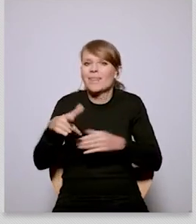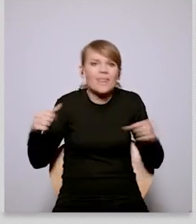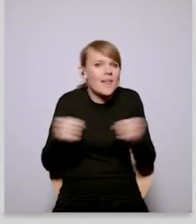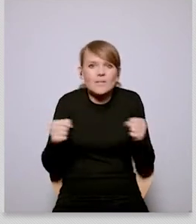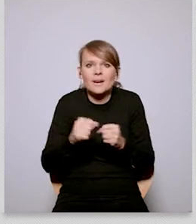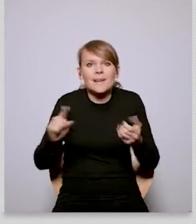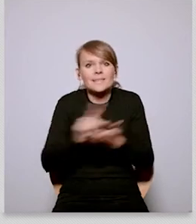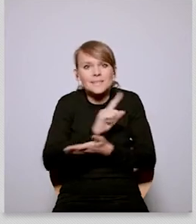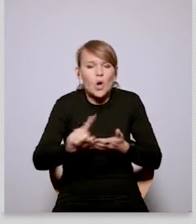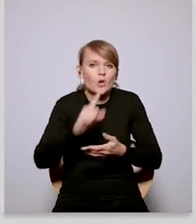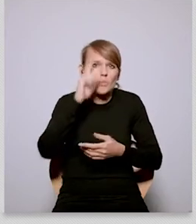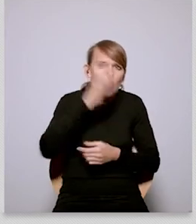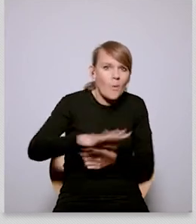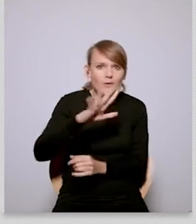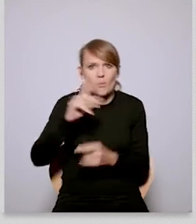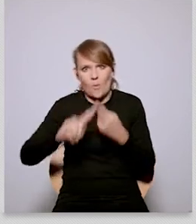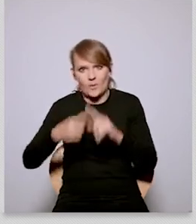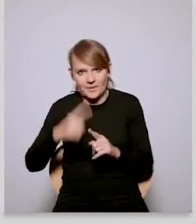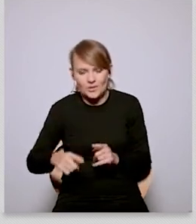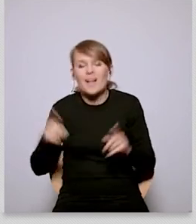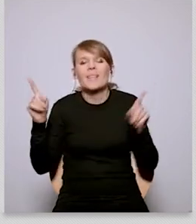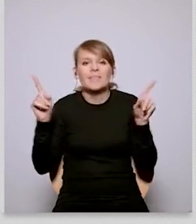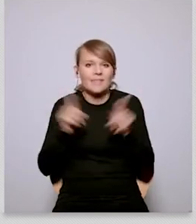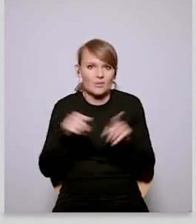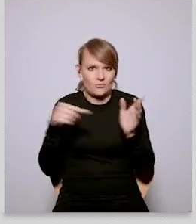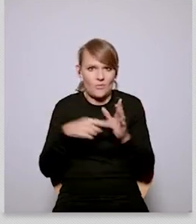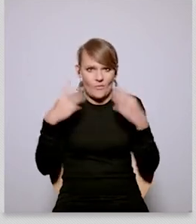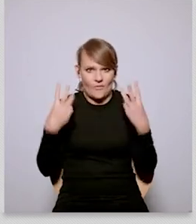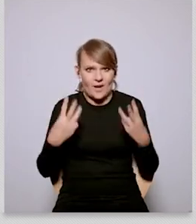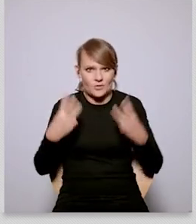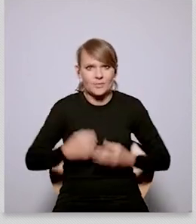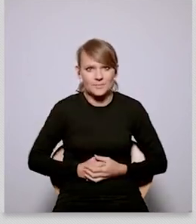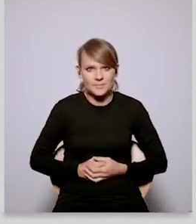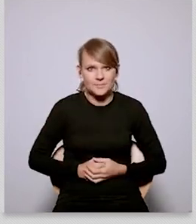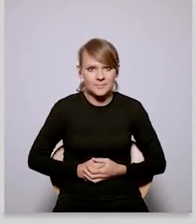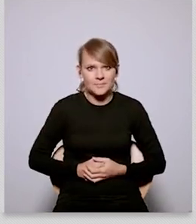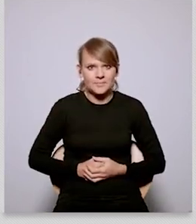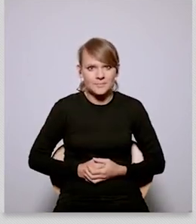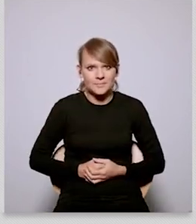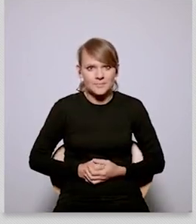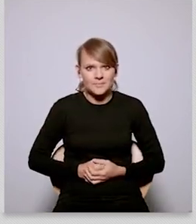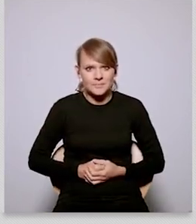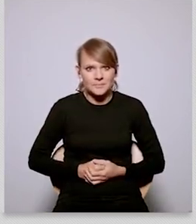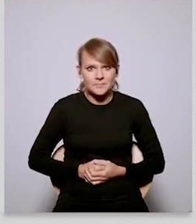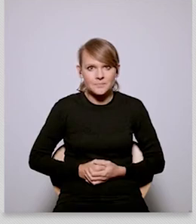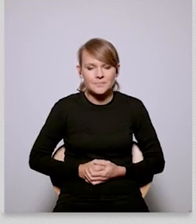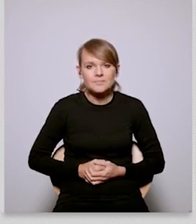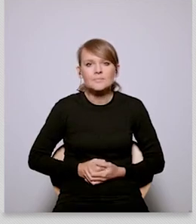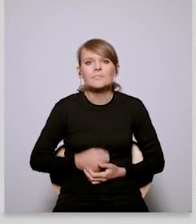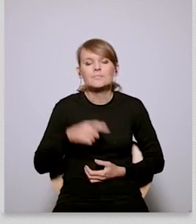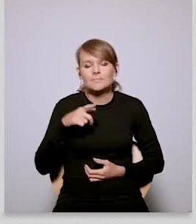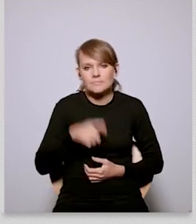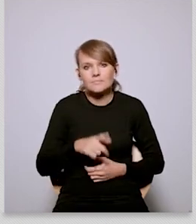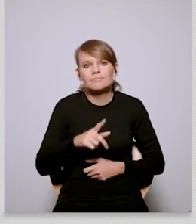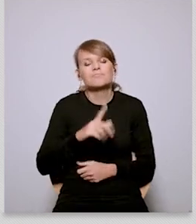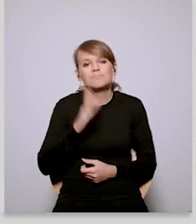other kind of part of the danger uh of these divisions over the coming years um that uh uh that we that we don't sort of seize